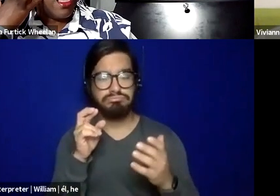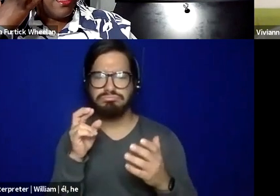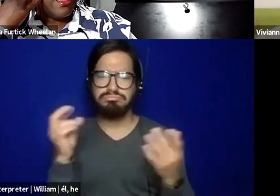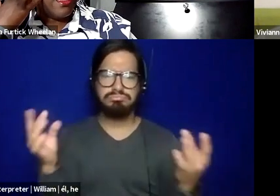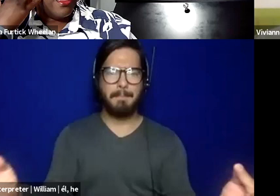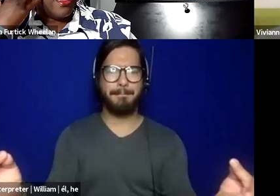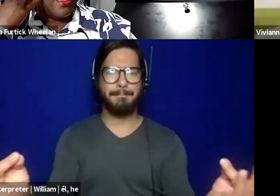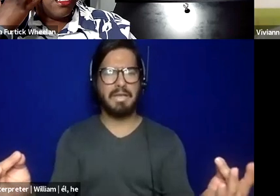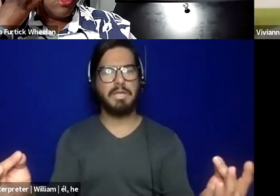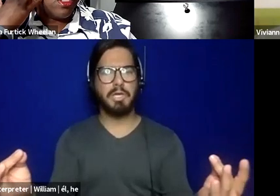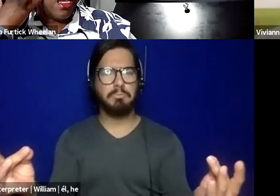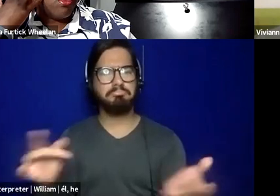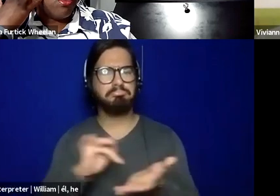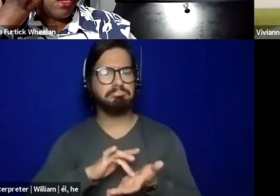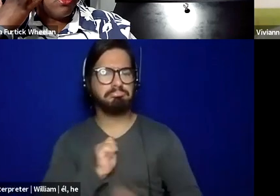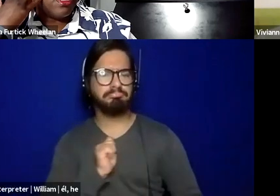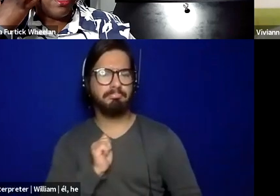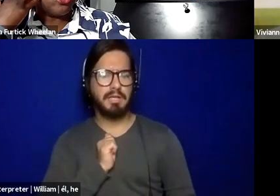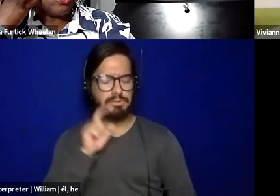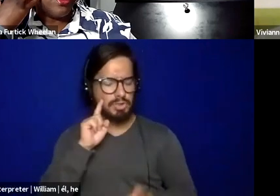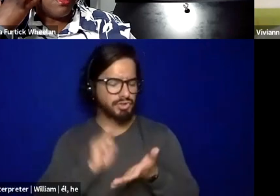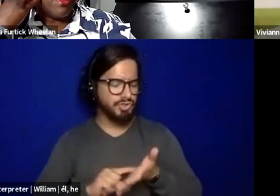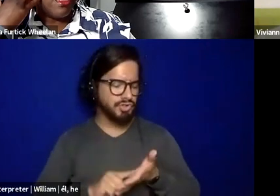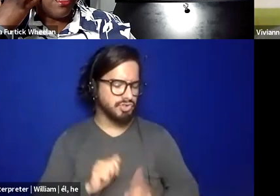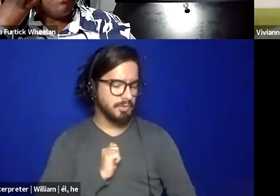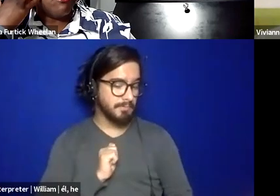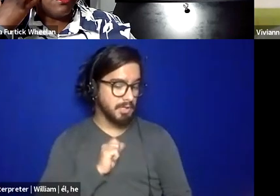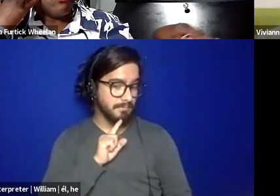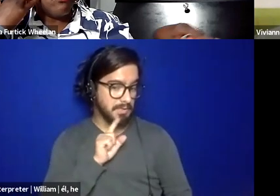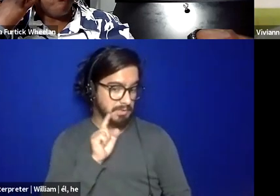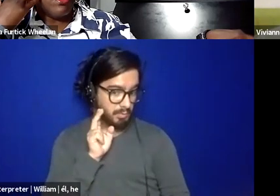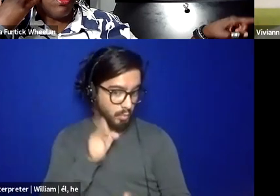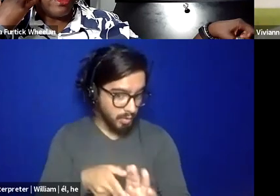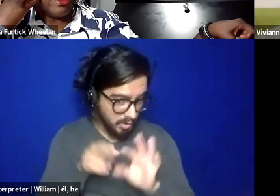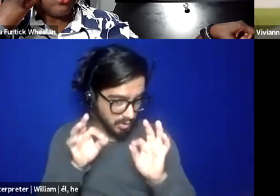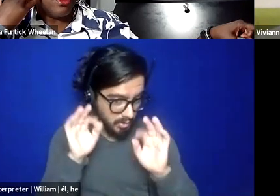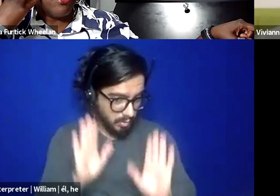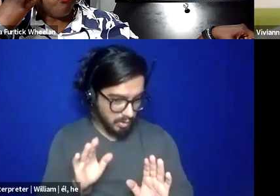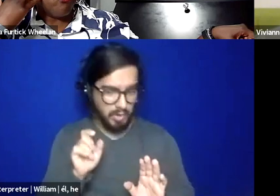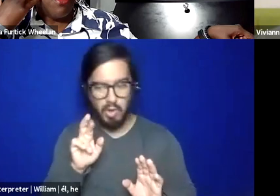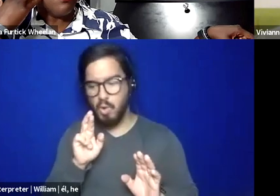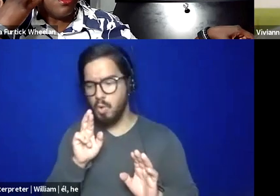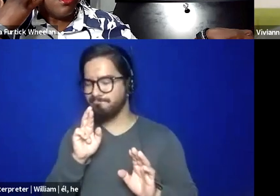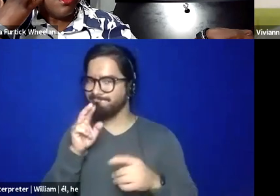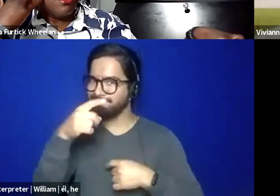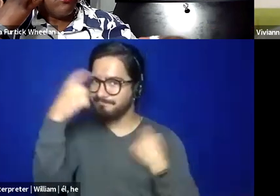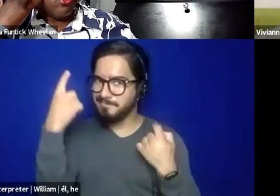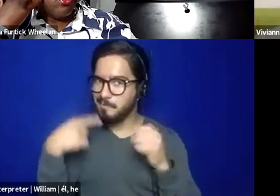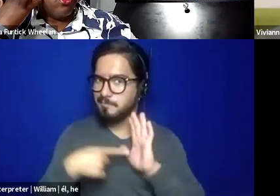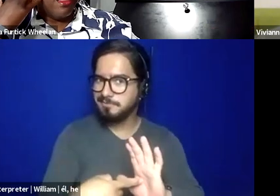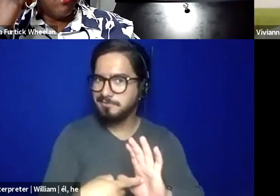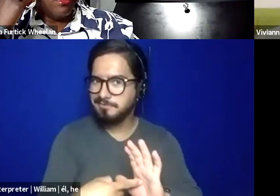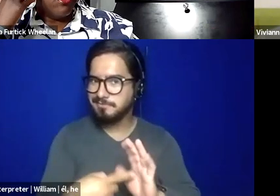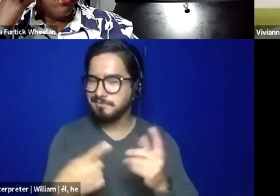I need to check in with me. How am I doing? Am I showing up right now in my greatness or am I showing up in trauma? And so